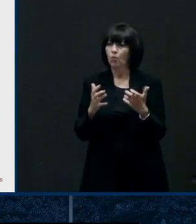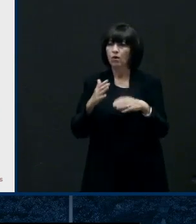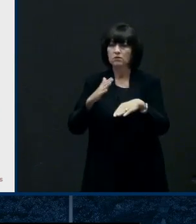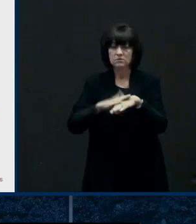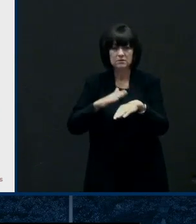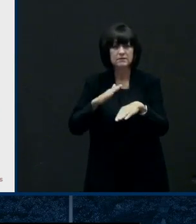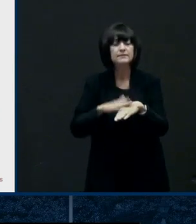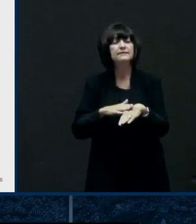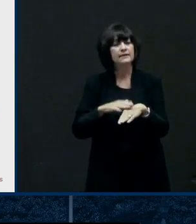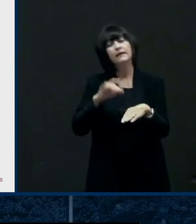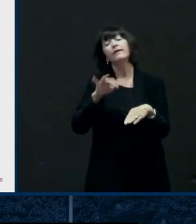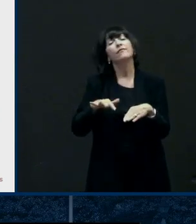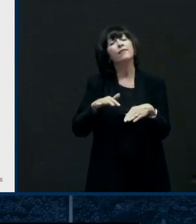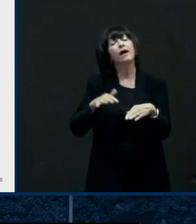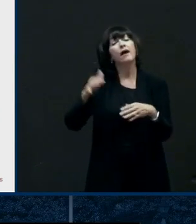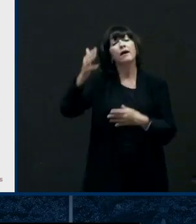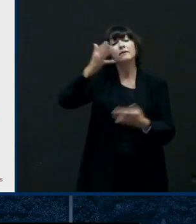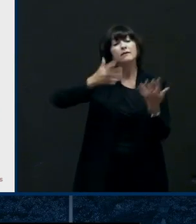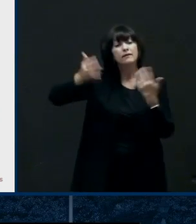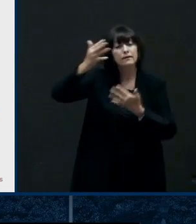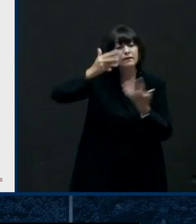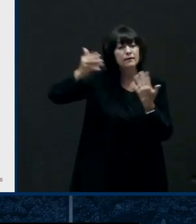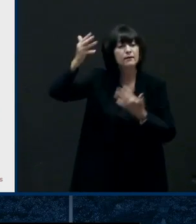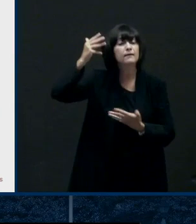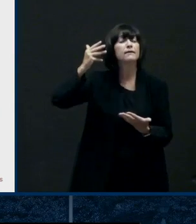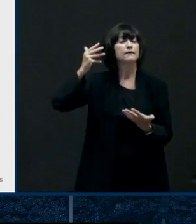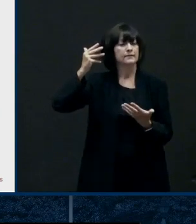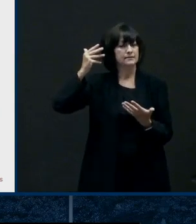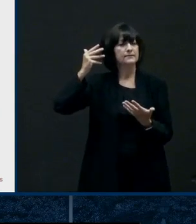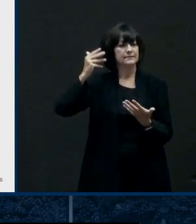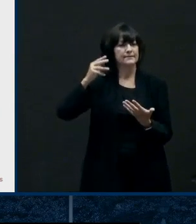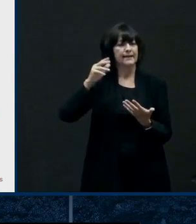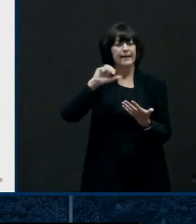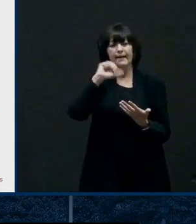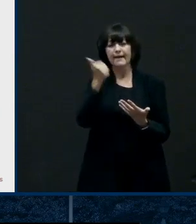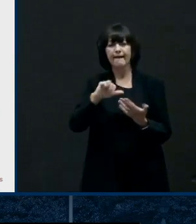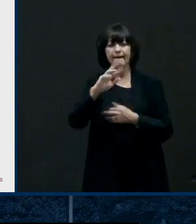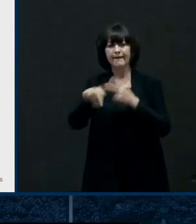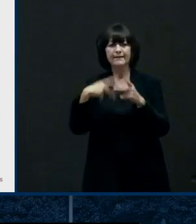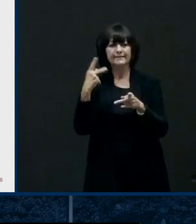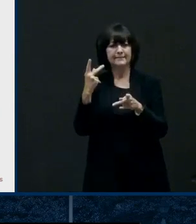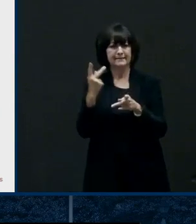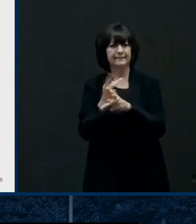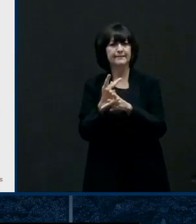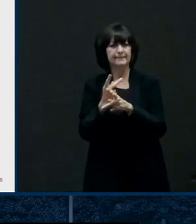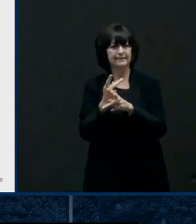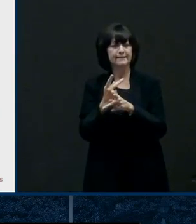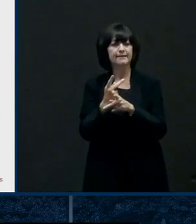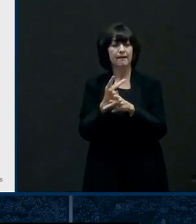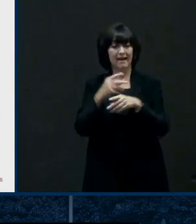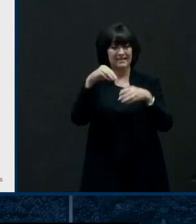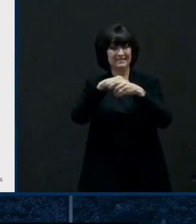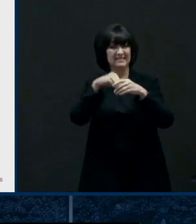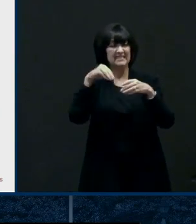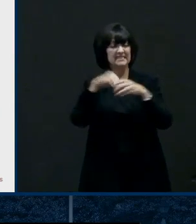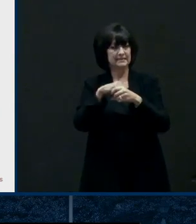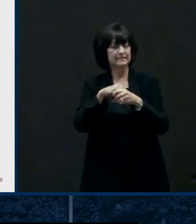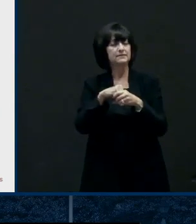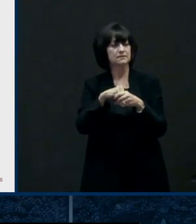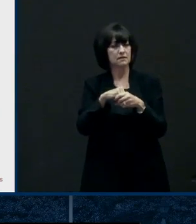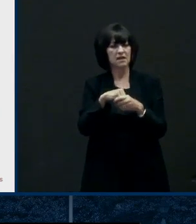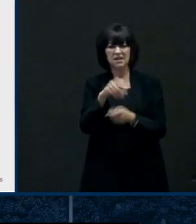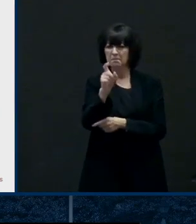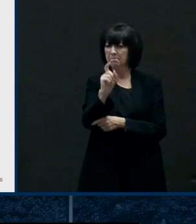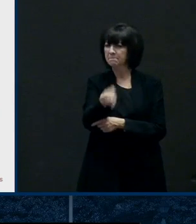churches anywhere that people are spending time indoors it's really important to make sure that there's fresh clean